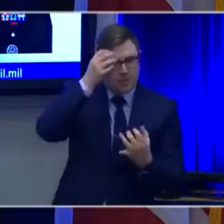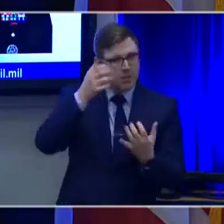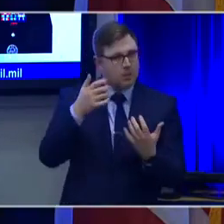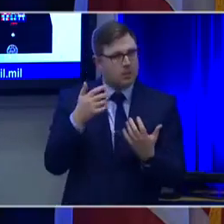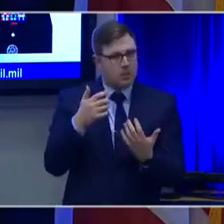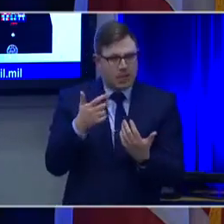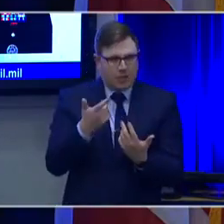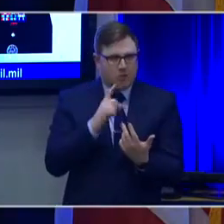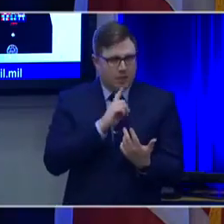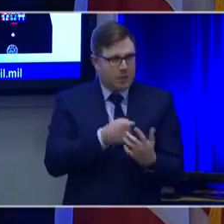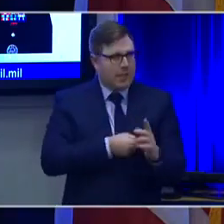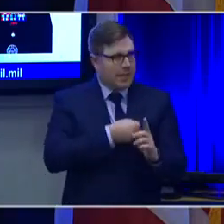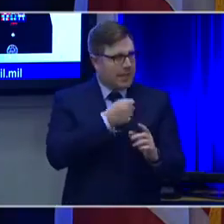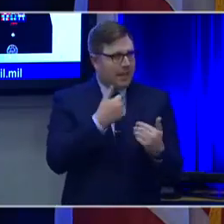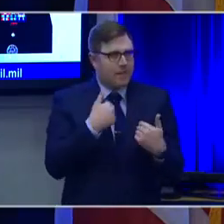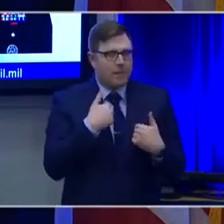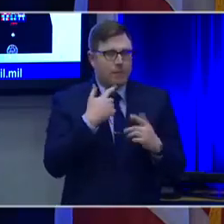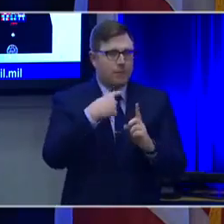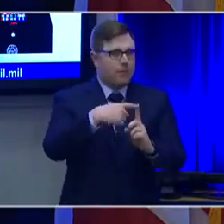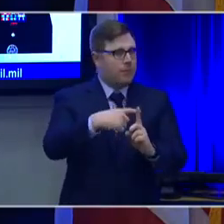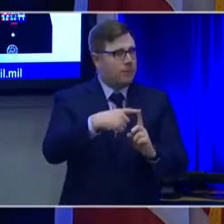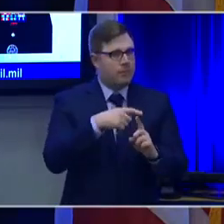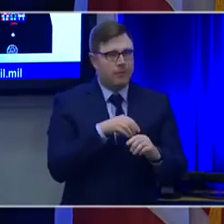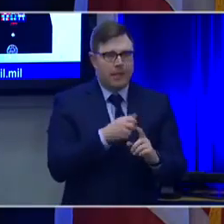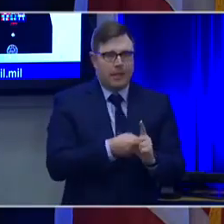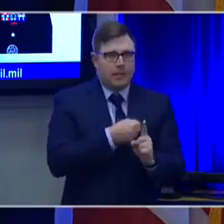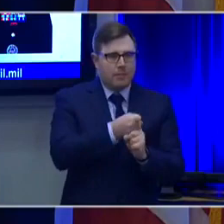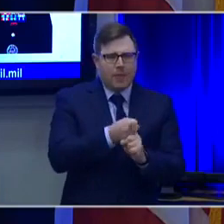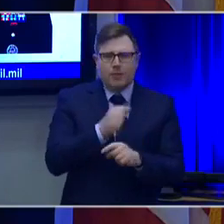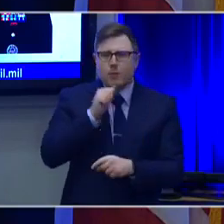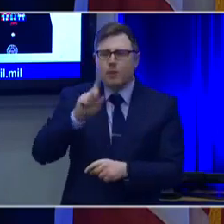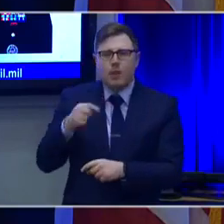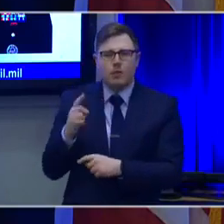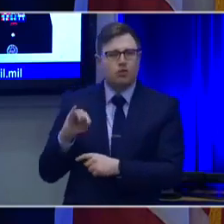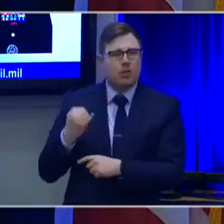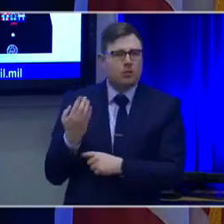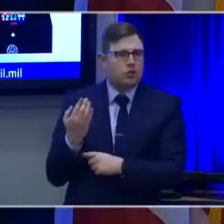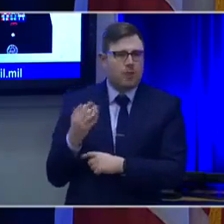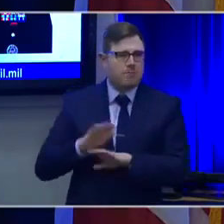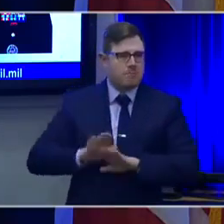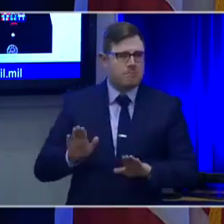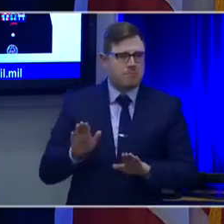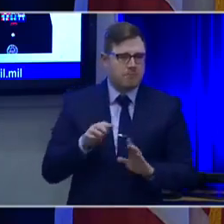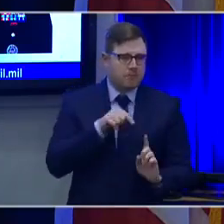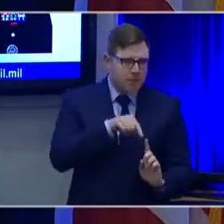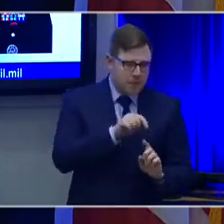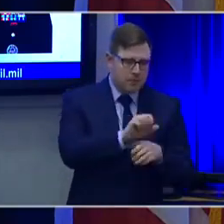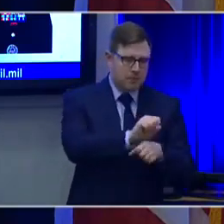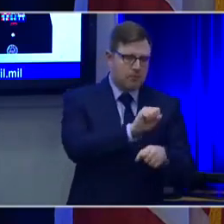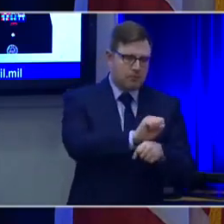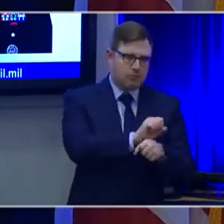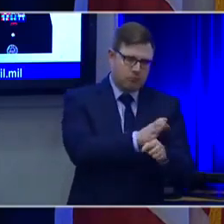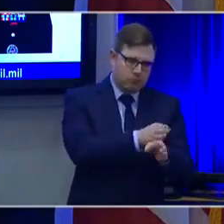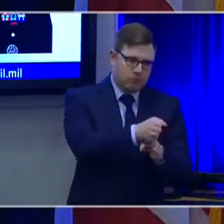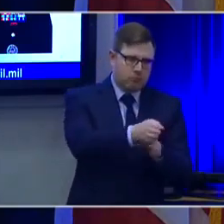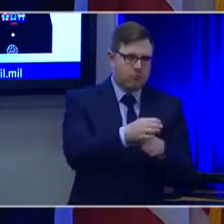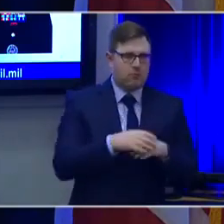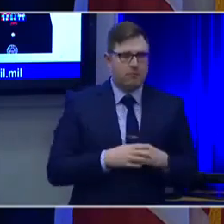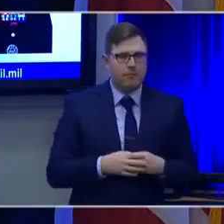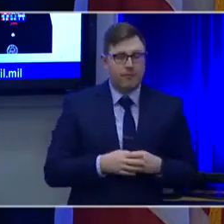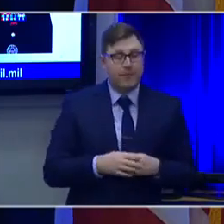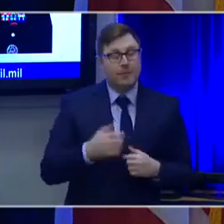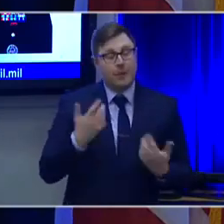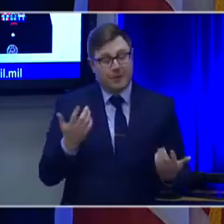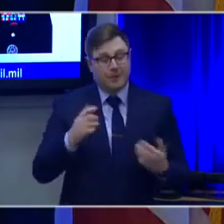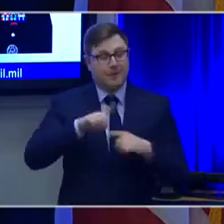And I'm happy to be here sharing this profession with you. You know, when I was in college, back when dinosaurs did